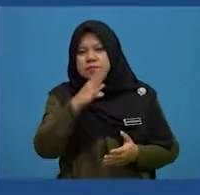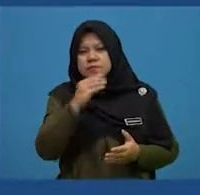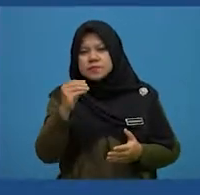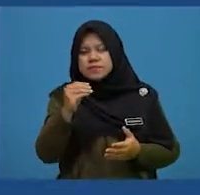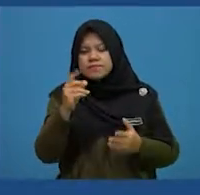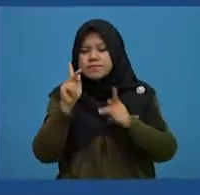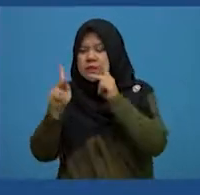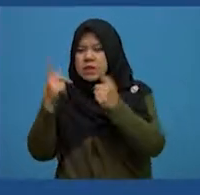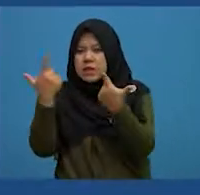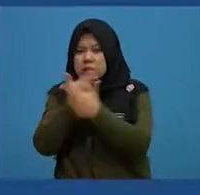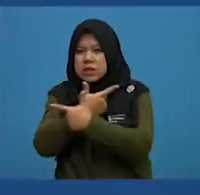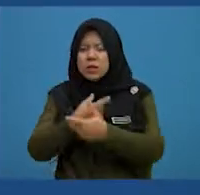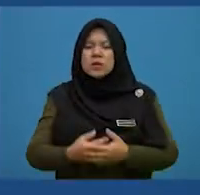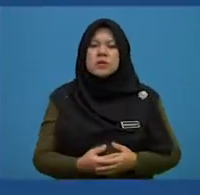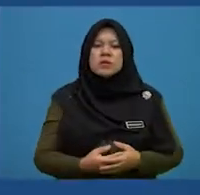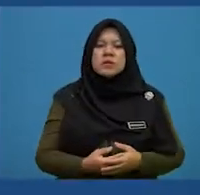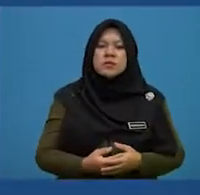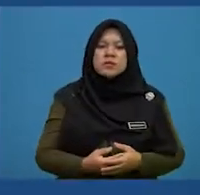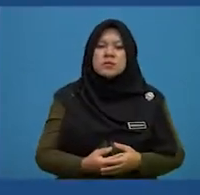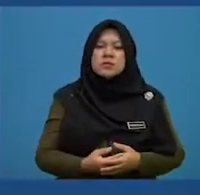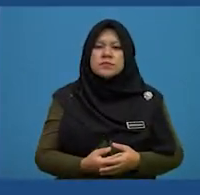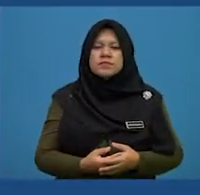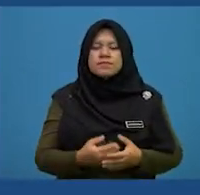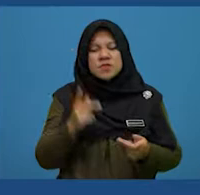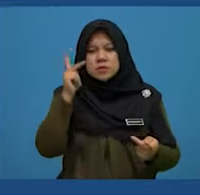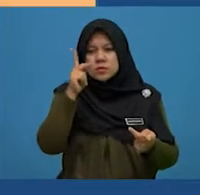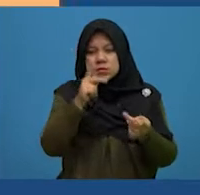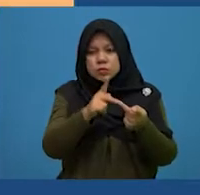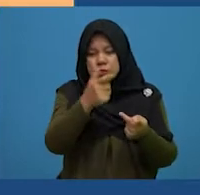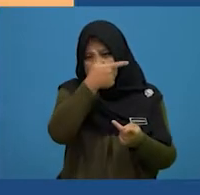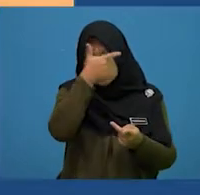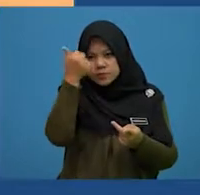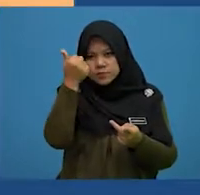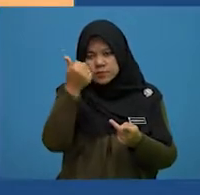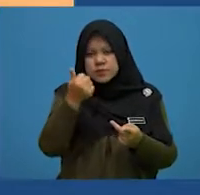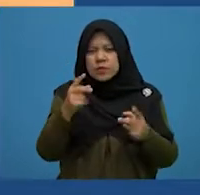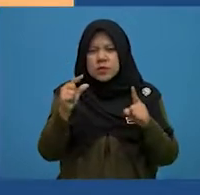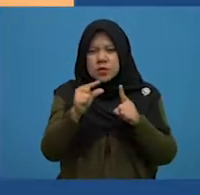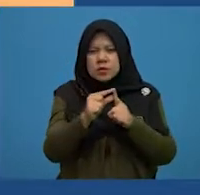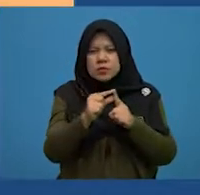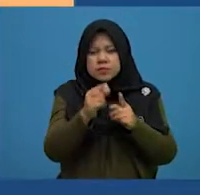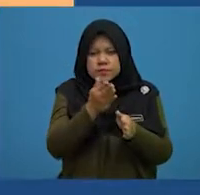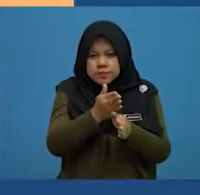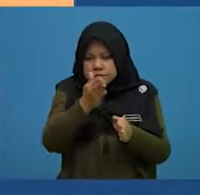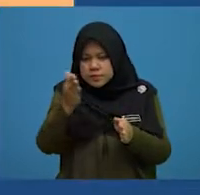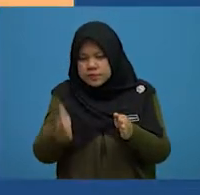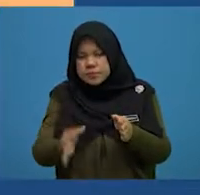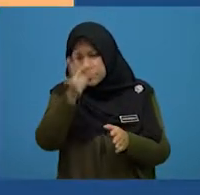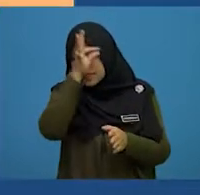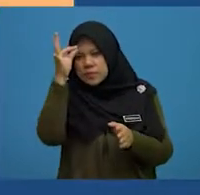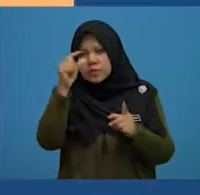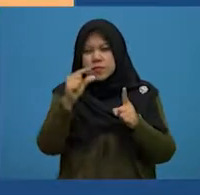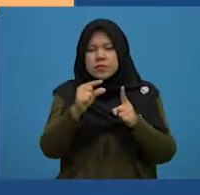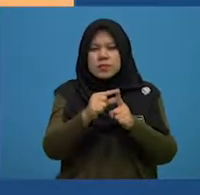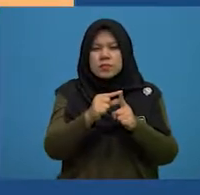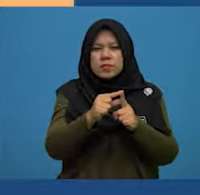antonyms, the opposites. This is relevant because words next to the unknown word